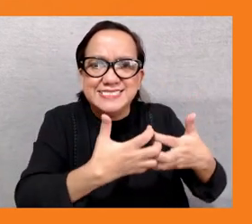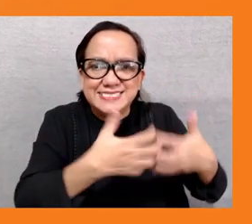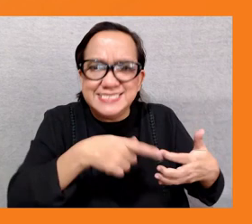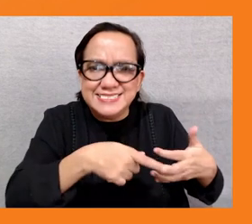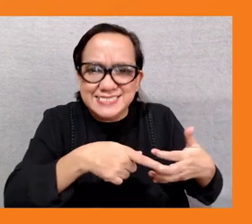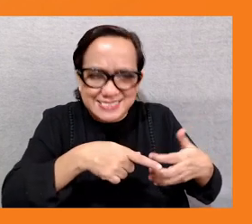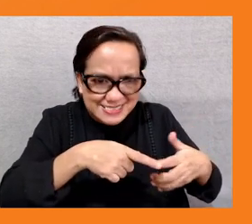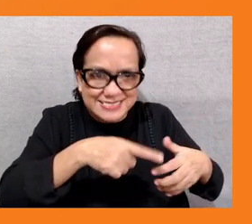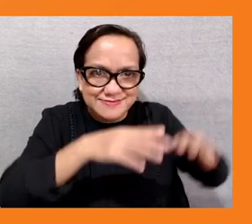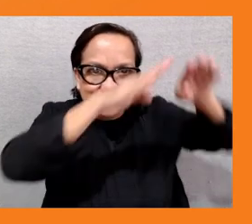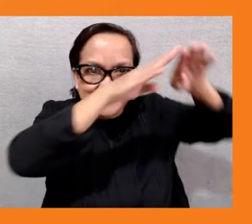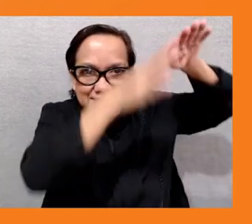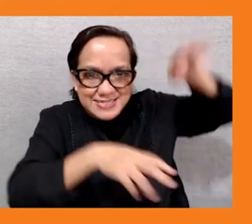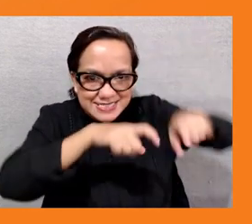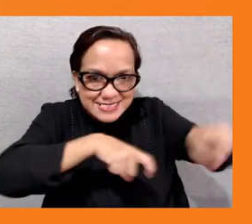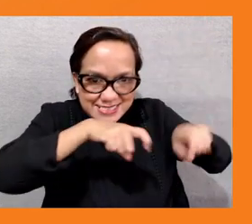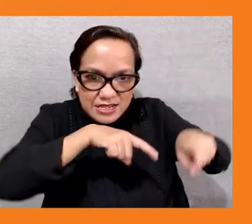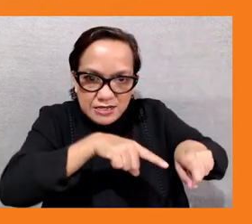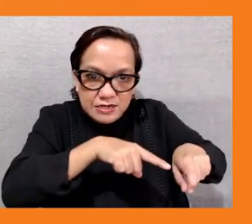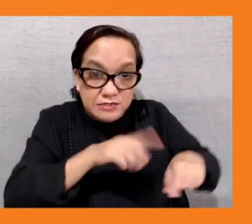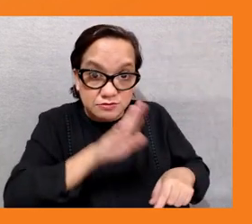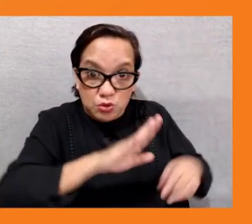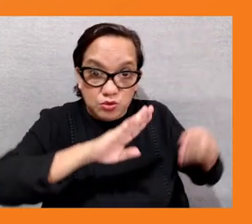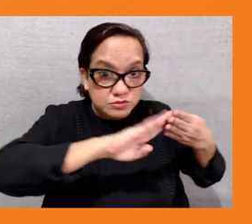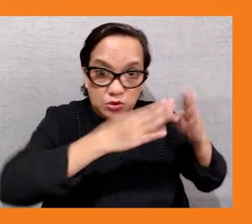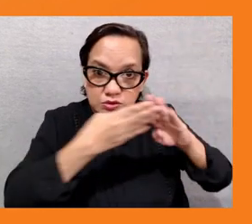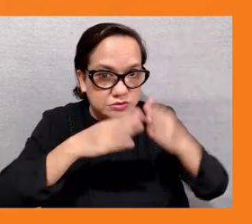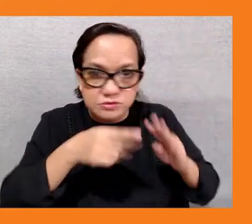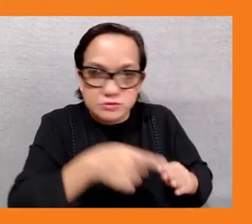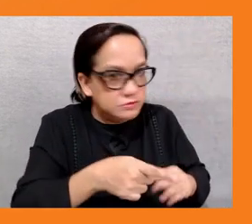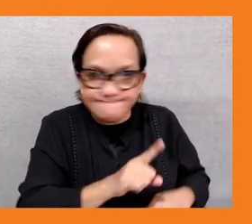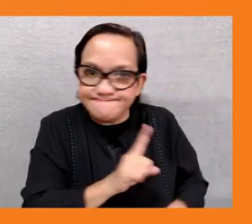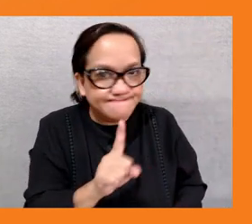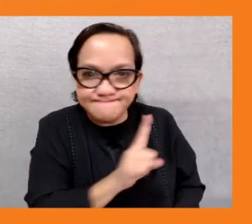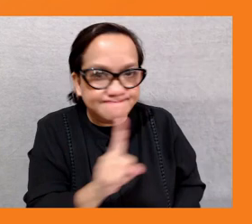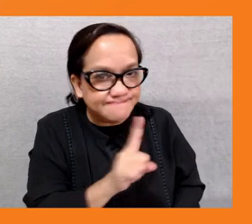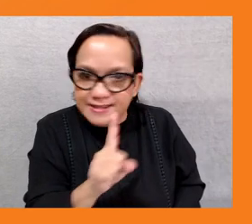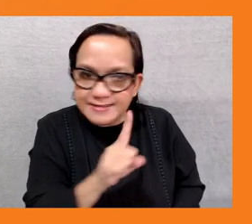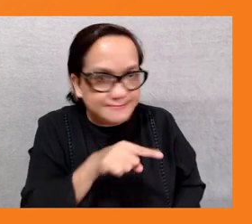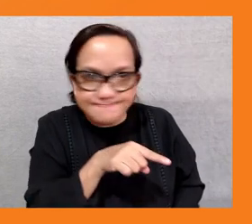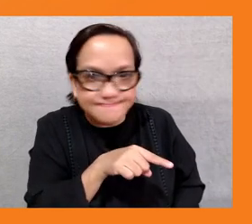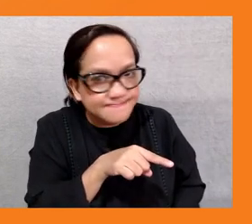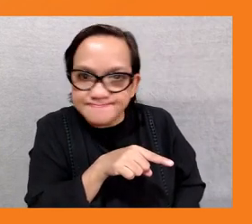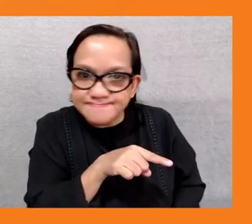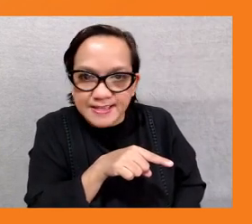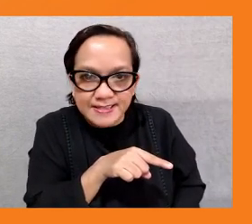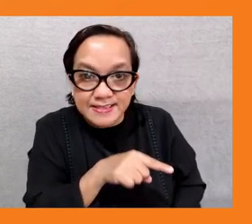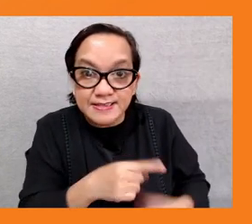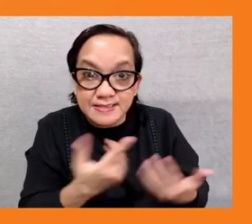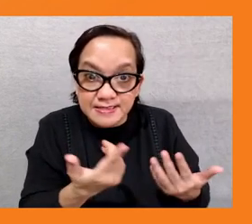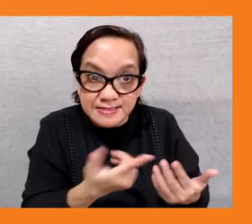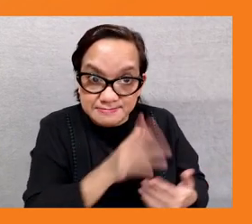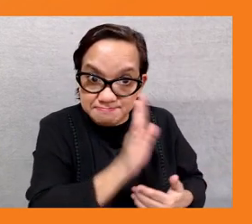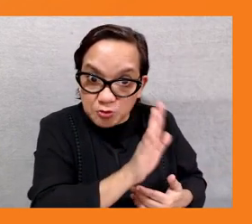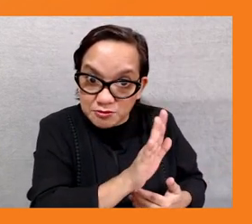mining but having said that it's now rapidly gaining momentum in asia through all different types of stakeholders